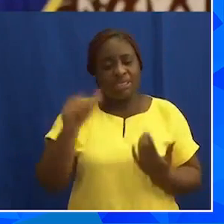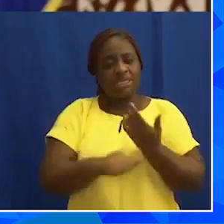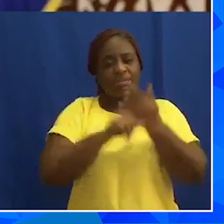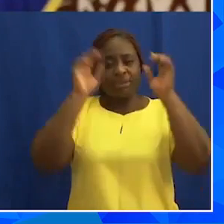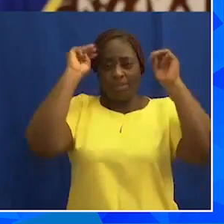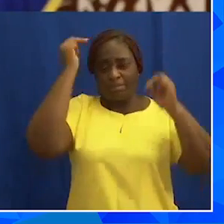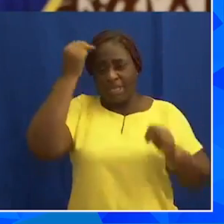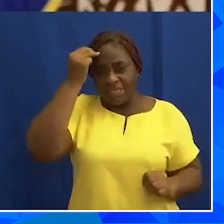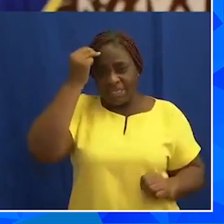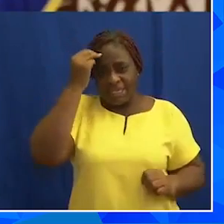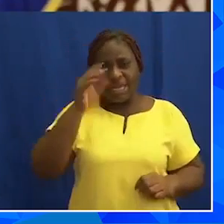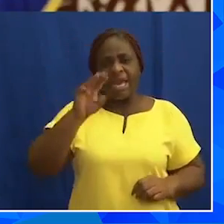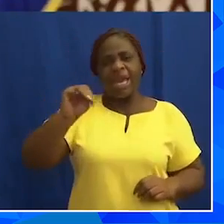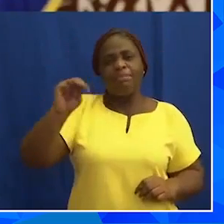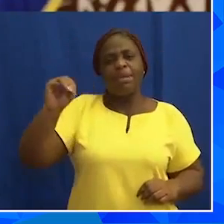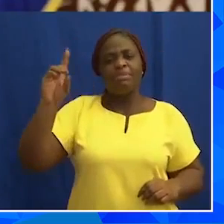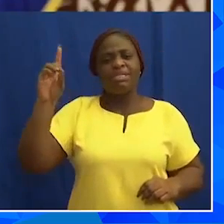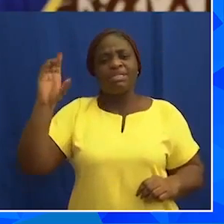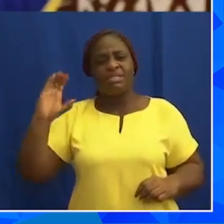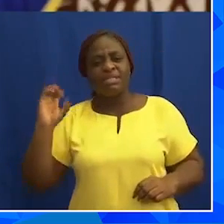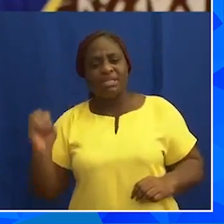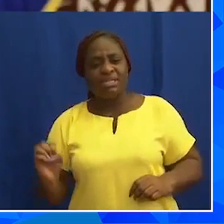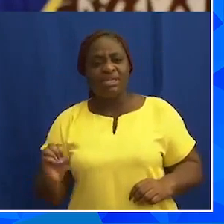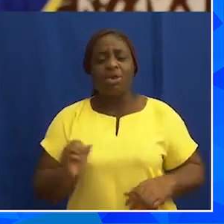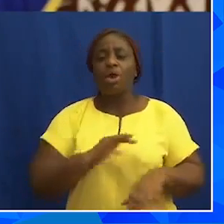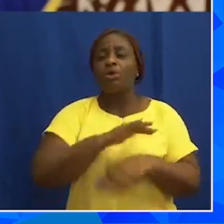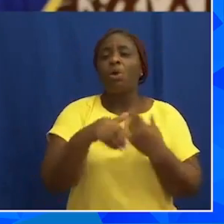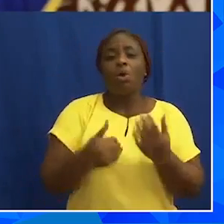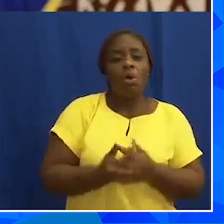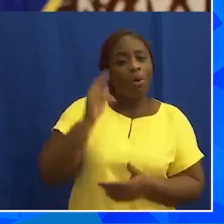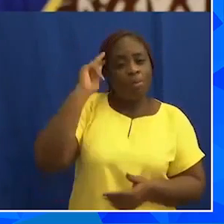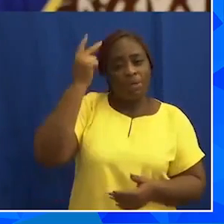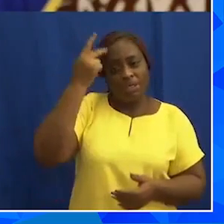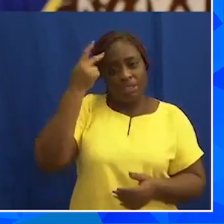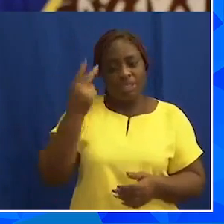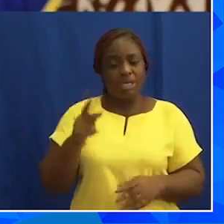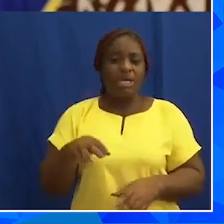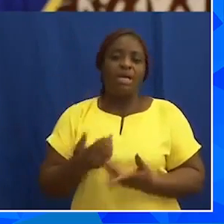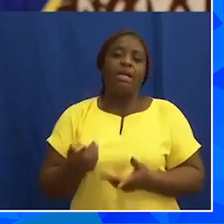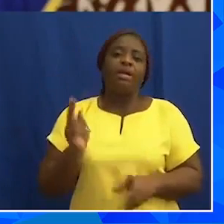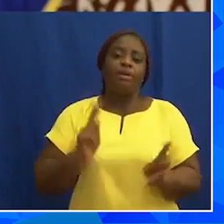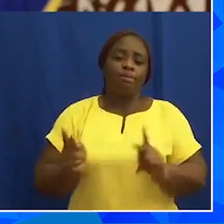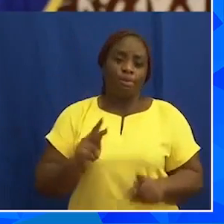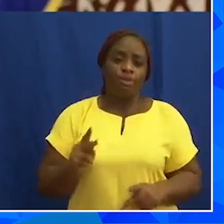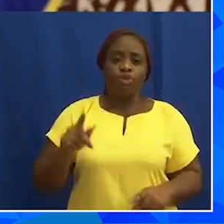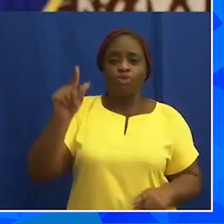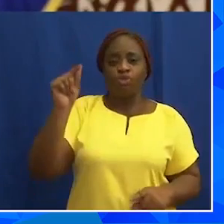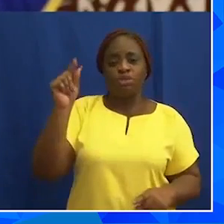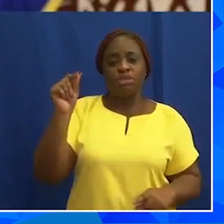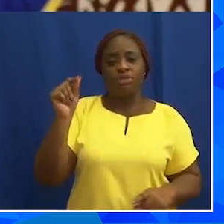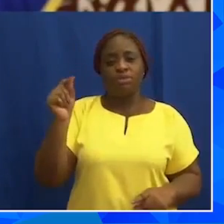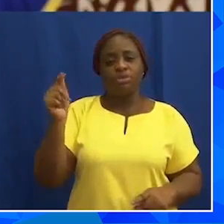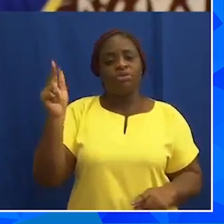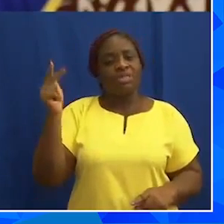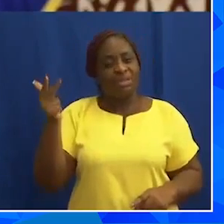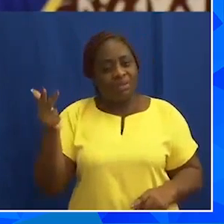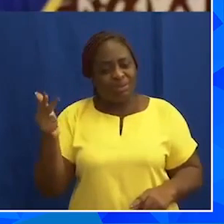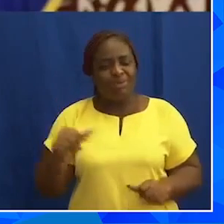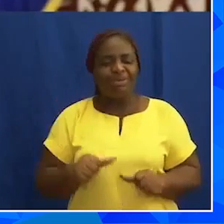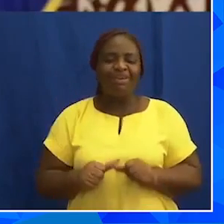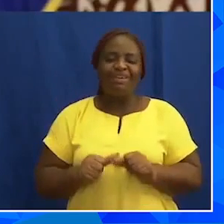ministers, MMDCs, and SOE appointees in 2023, just as we will continue